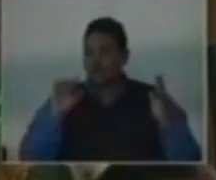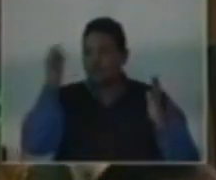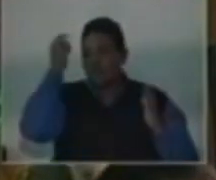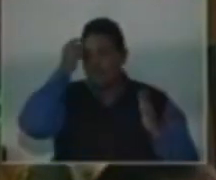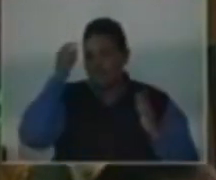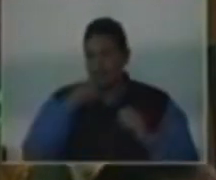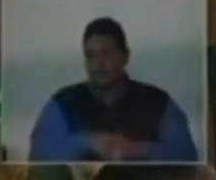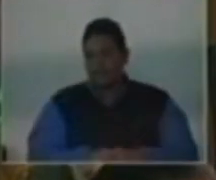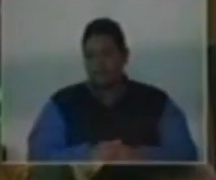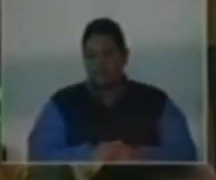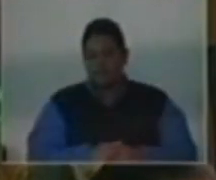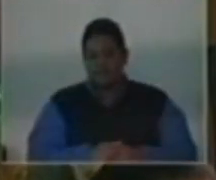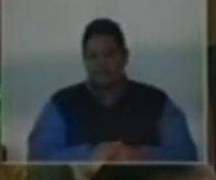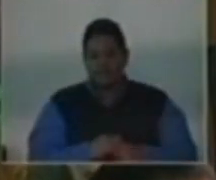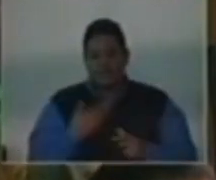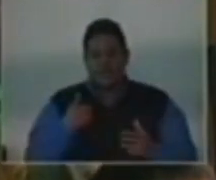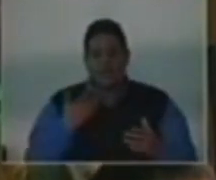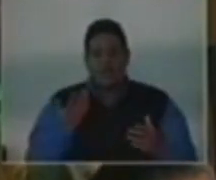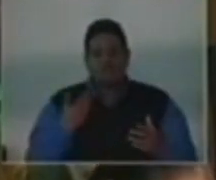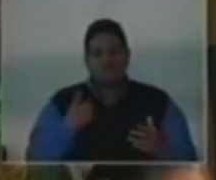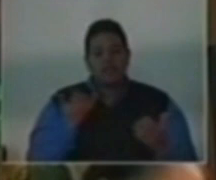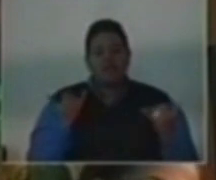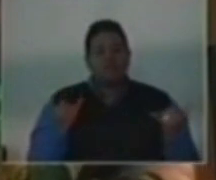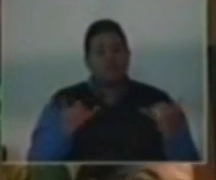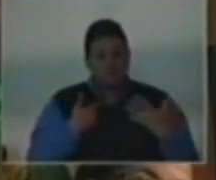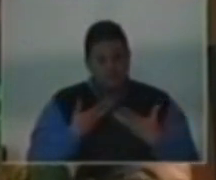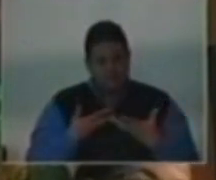And as I take my seat, Mr.